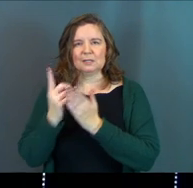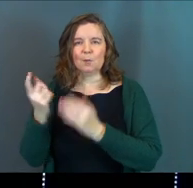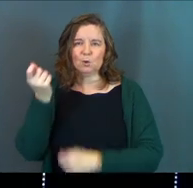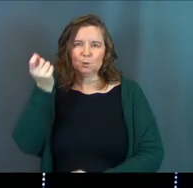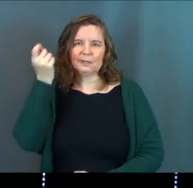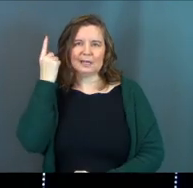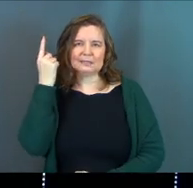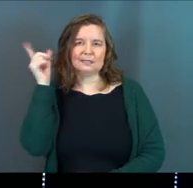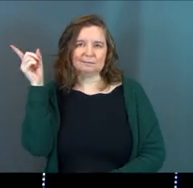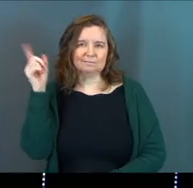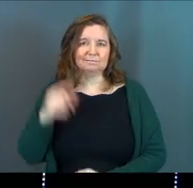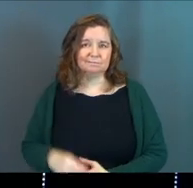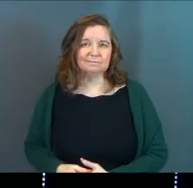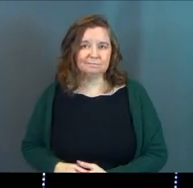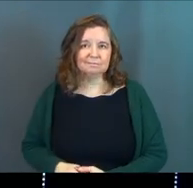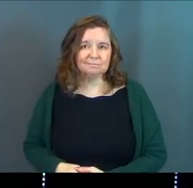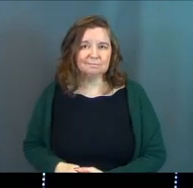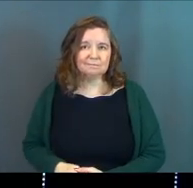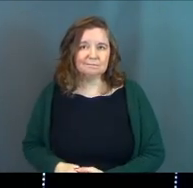who gets it.